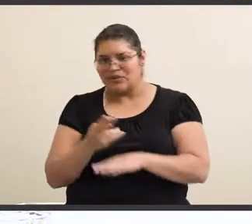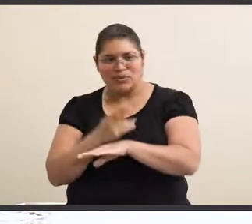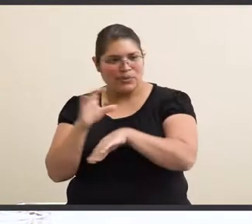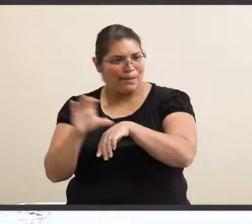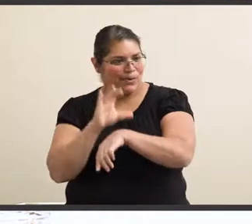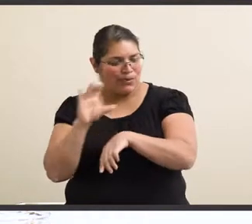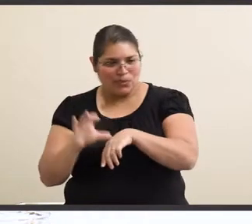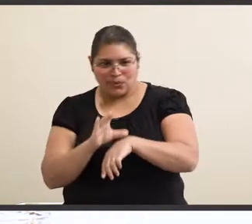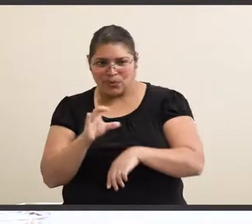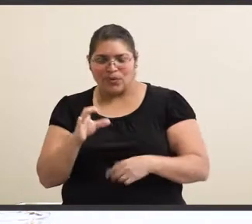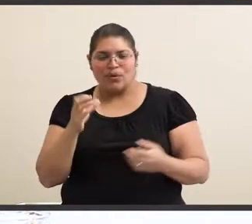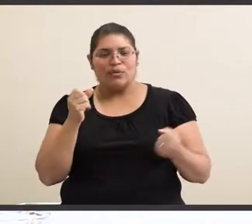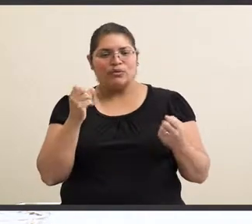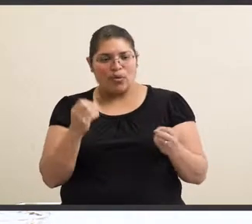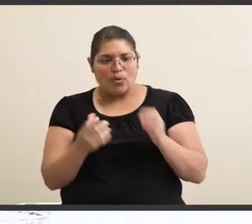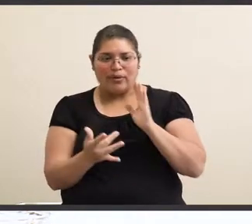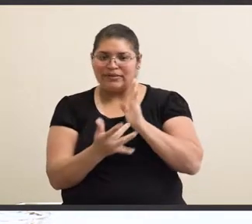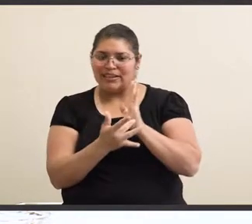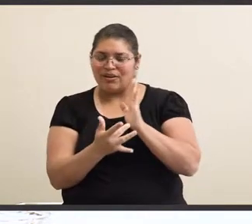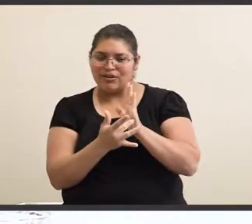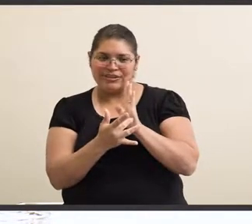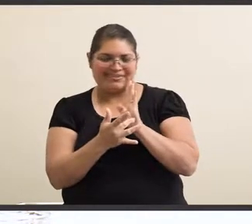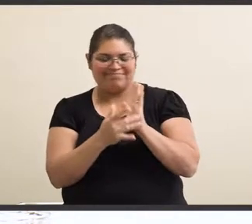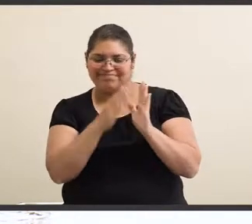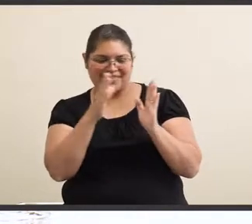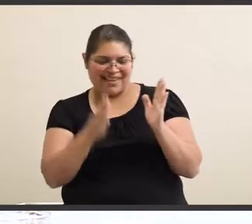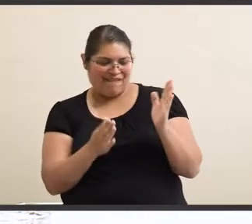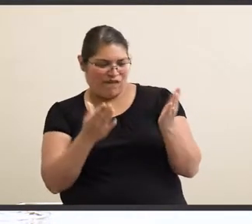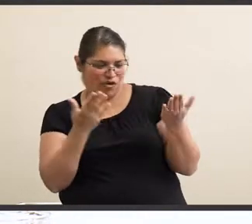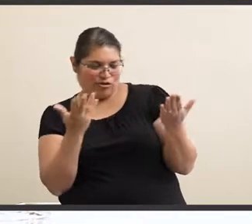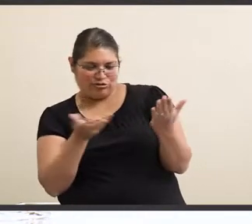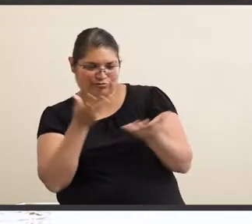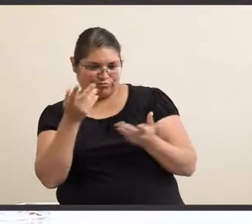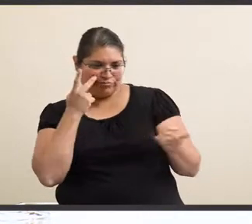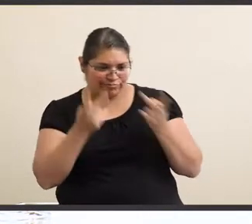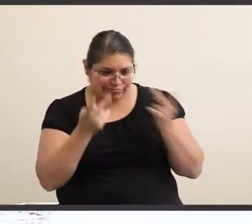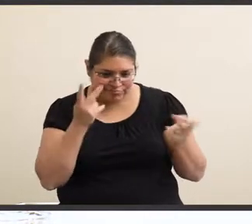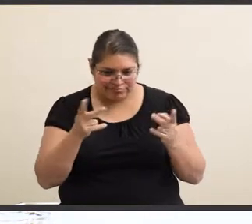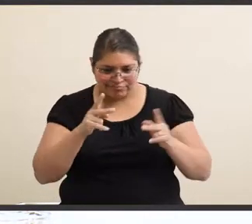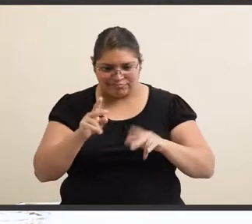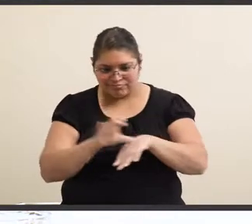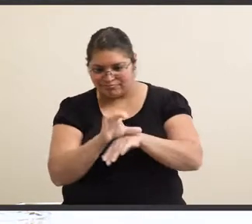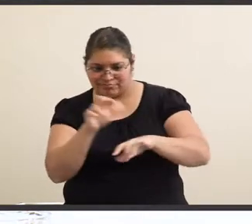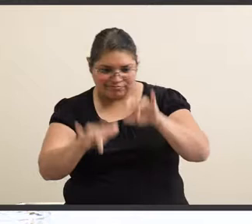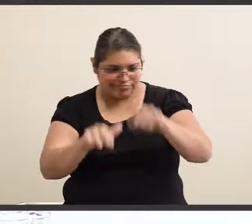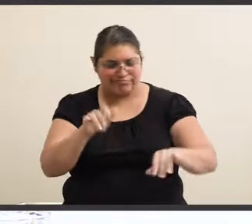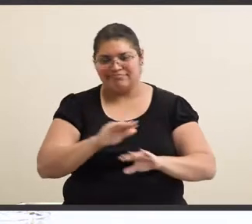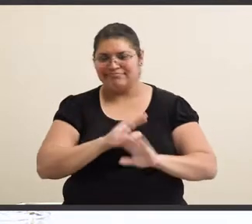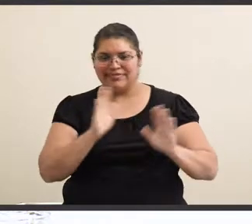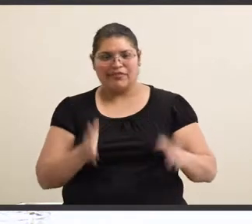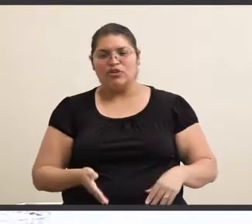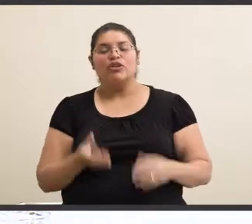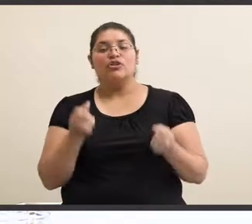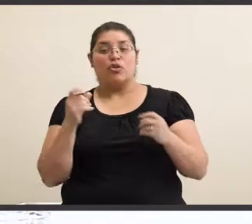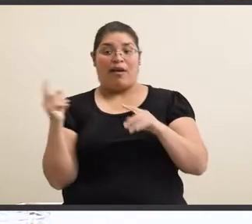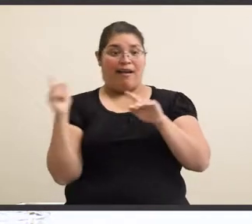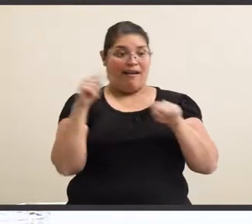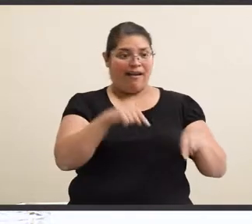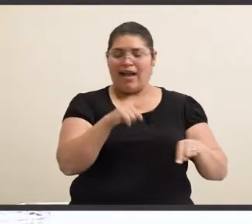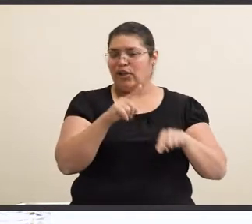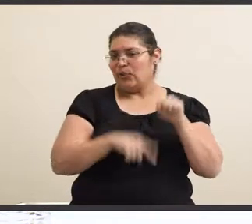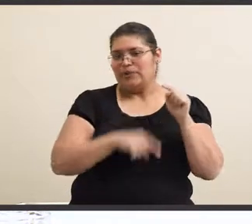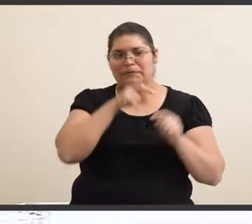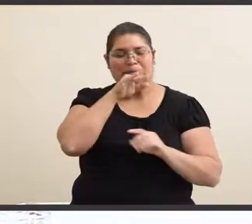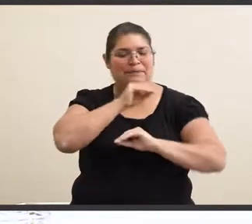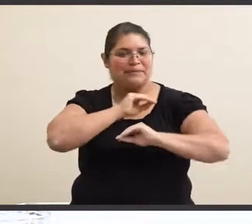computer. So technology, I was never exposed to technology, really. So when I got here, I could not speak